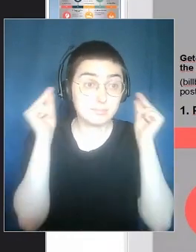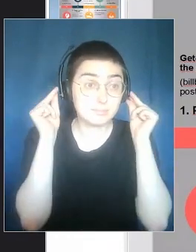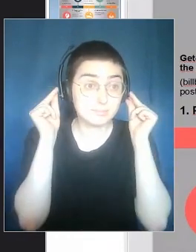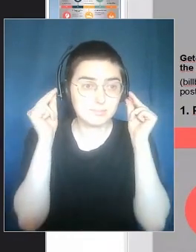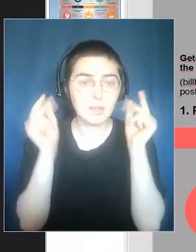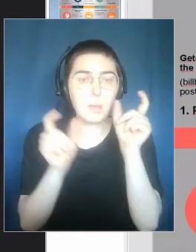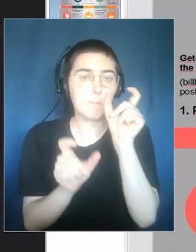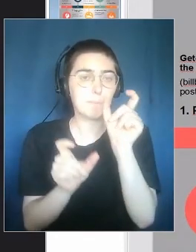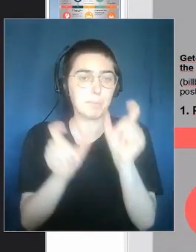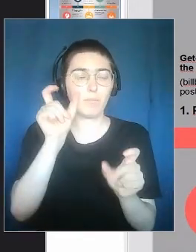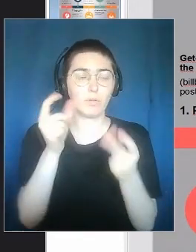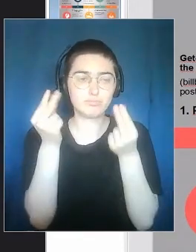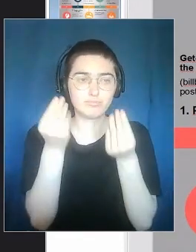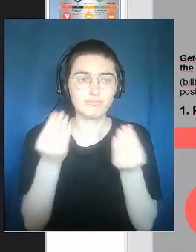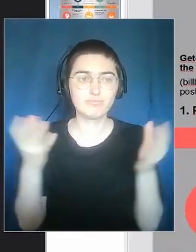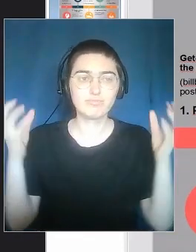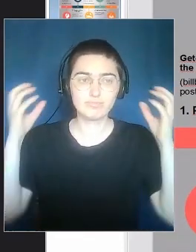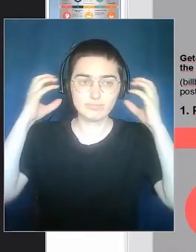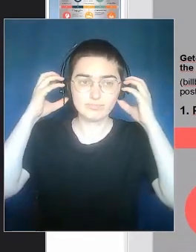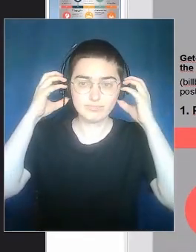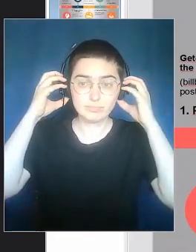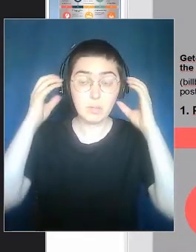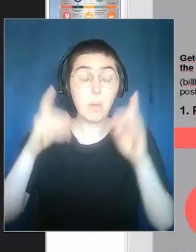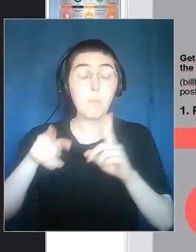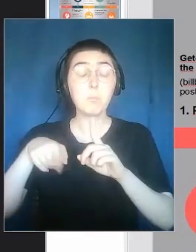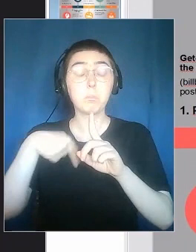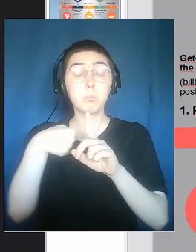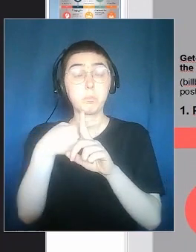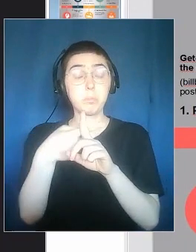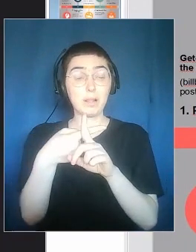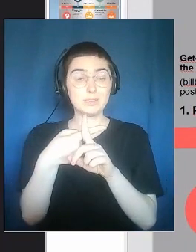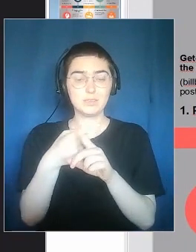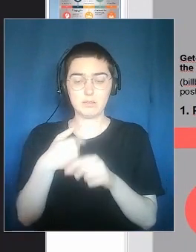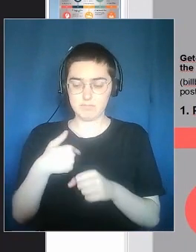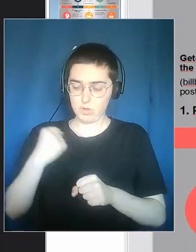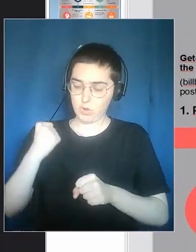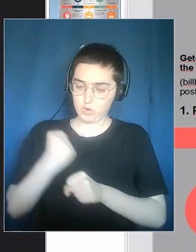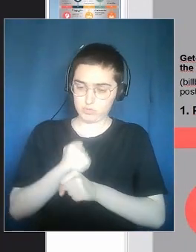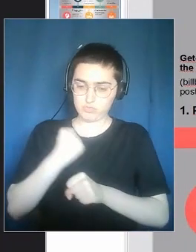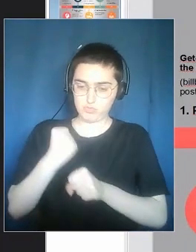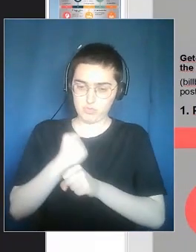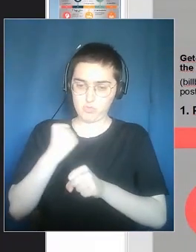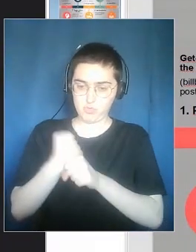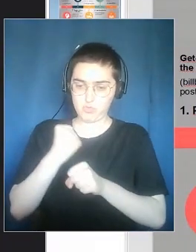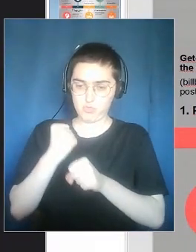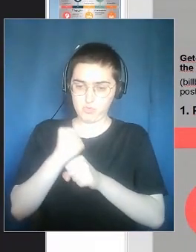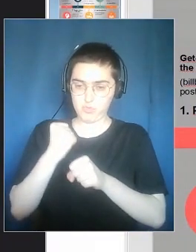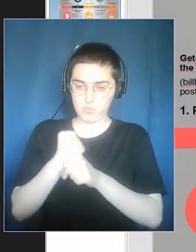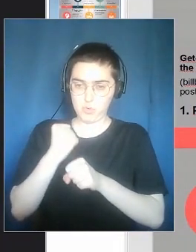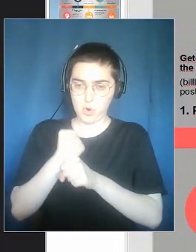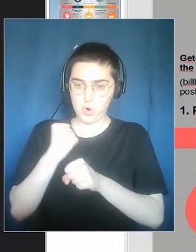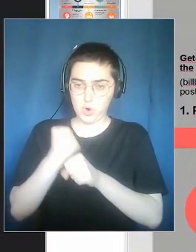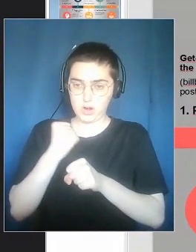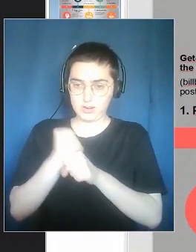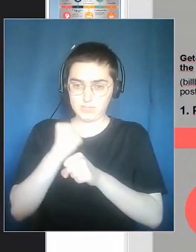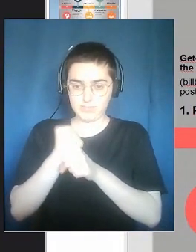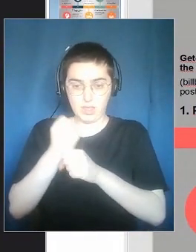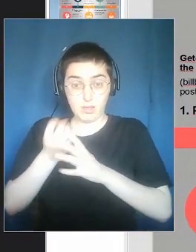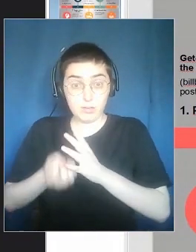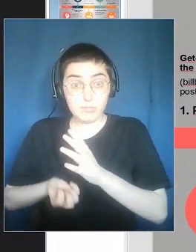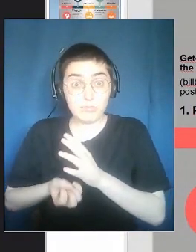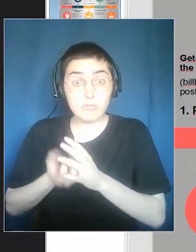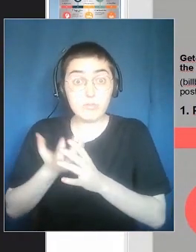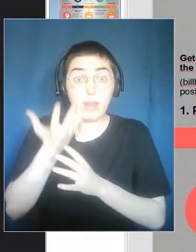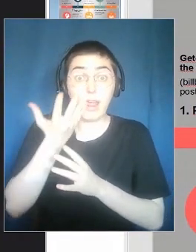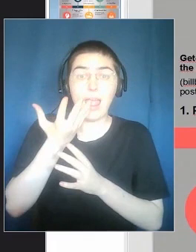they wear headphones, but because the whole creation process is based on listening.